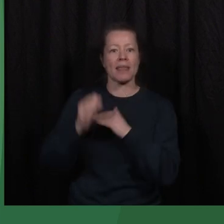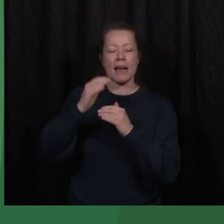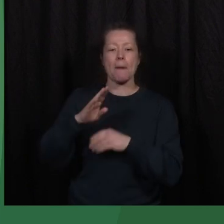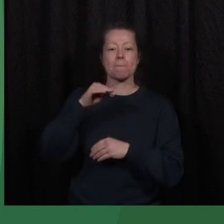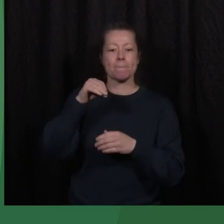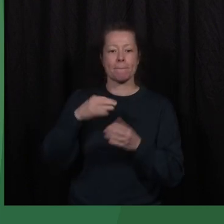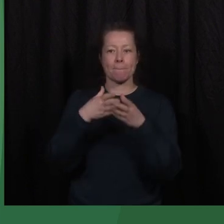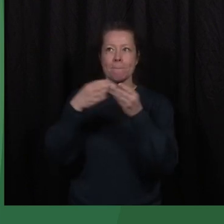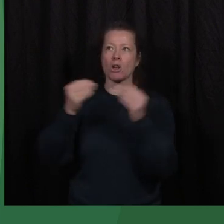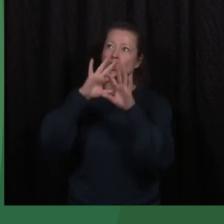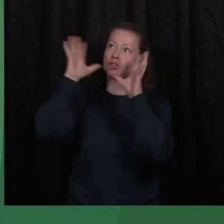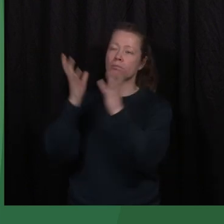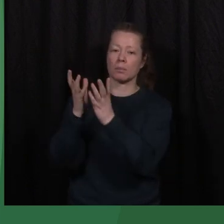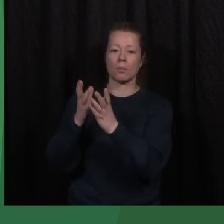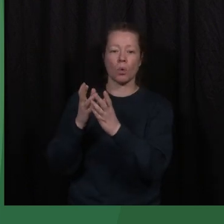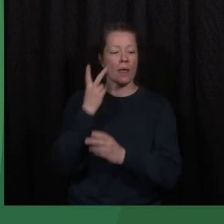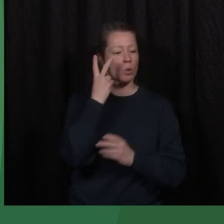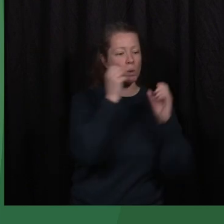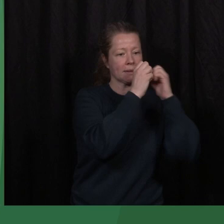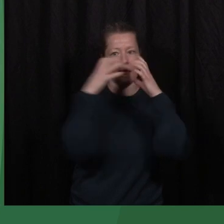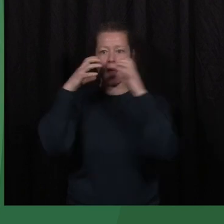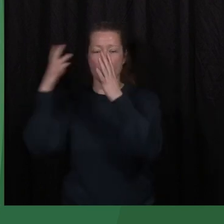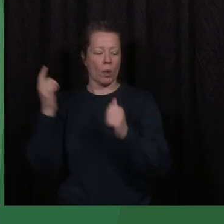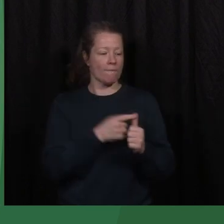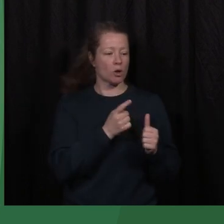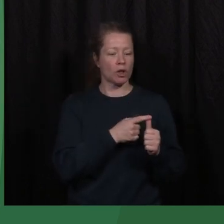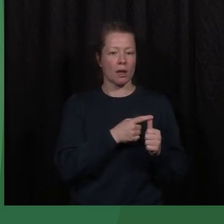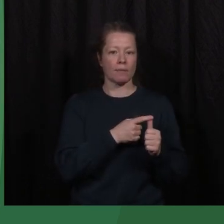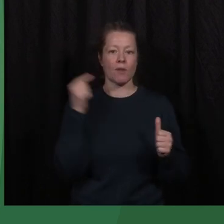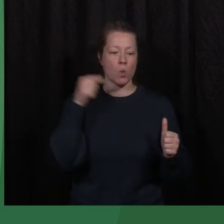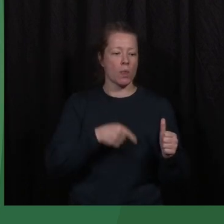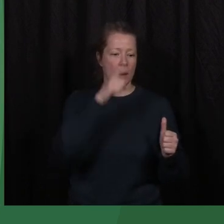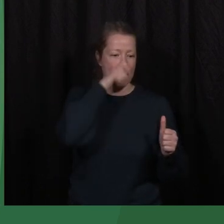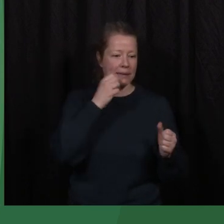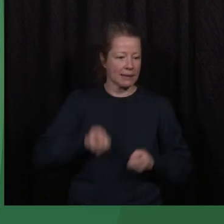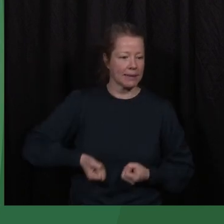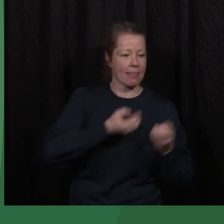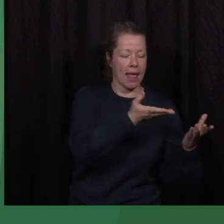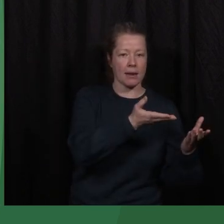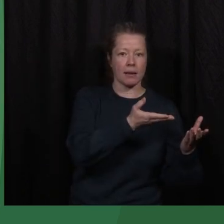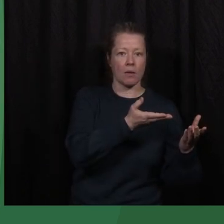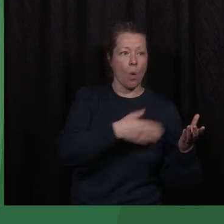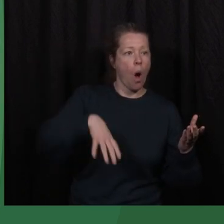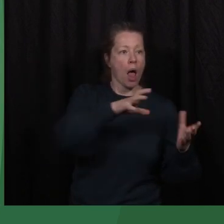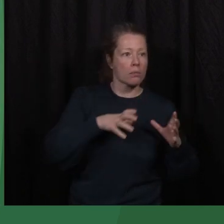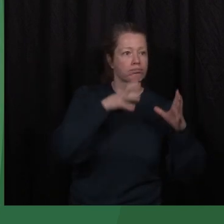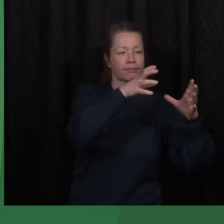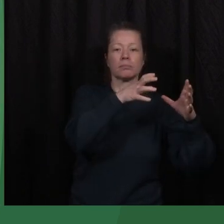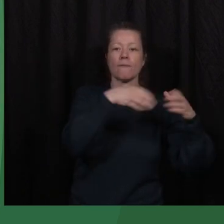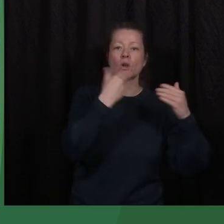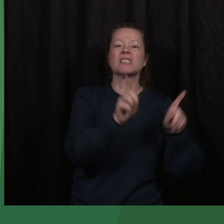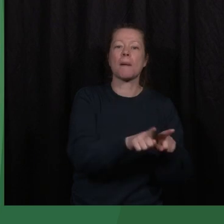And imagine two scenarios. In the first scenario, we're going to send 100 people, and we'll give all of them the same education,